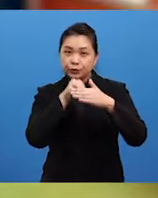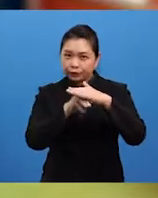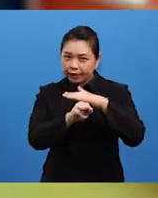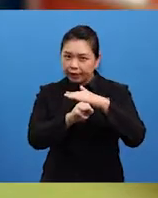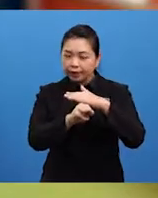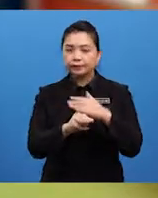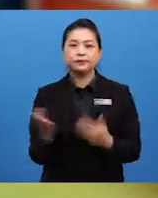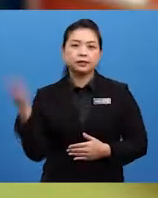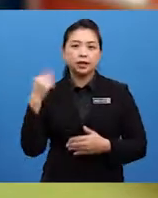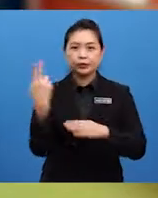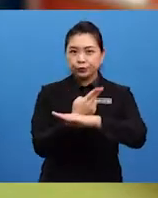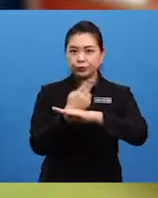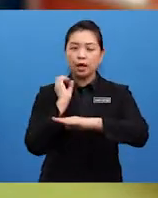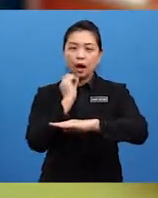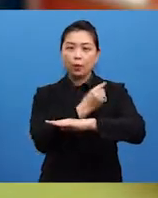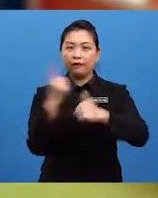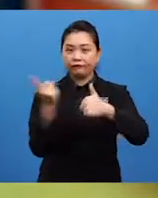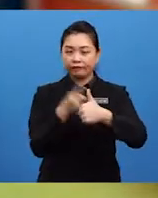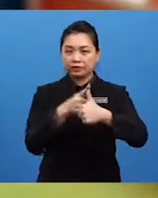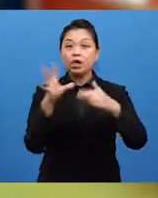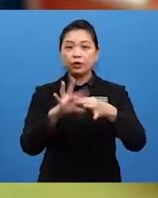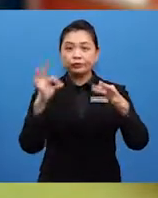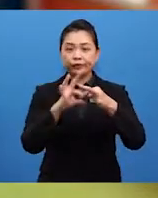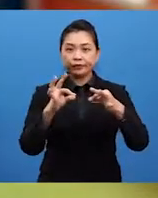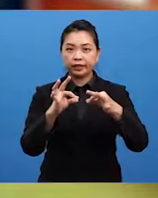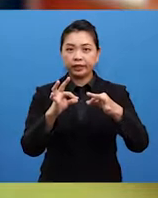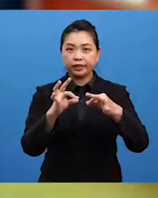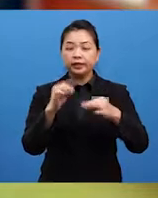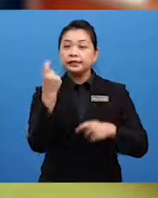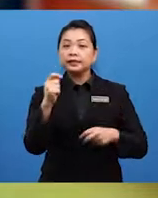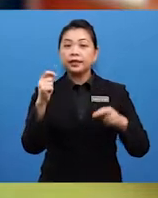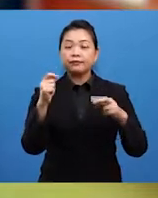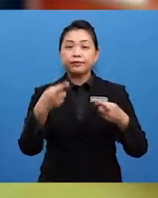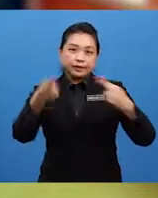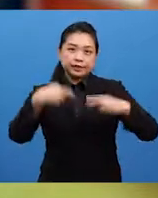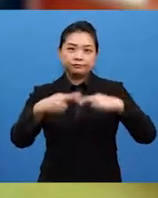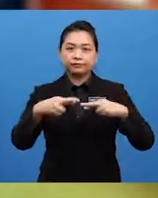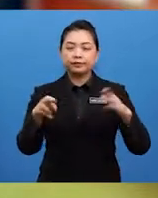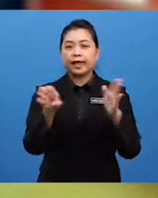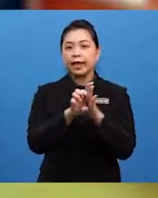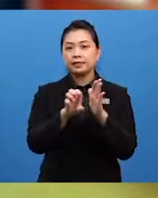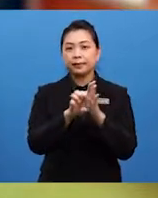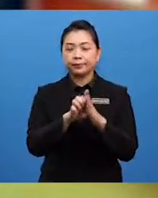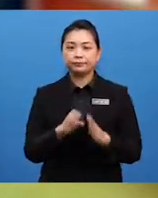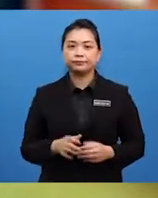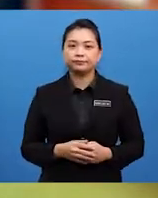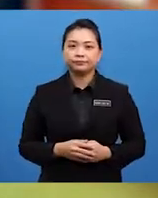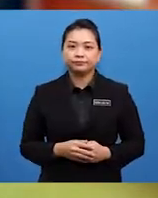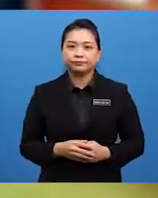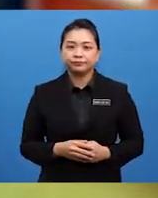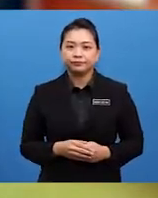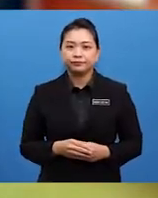Let's use our first story about the return of the dead cat as an example. Ha!